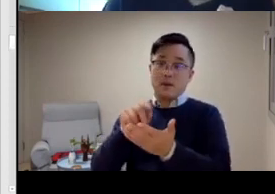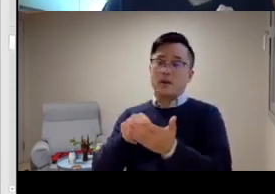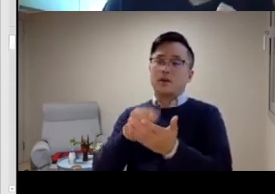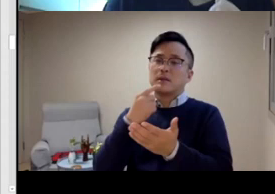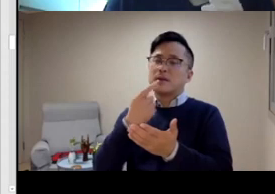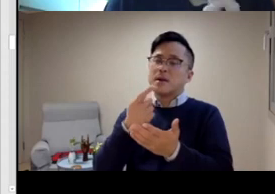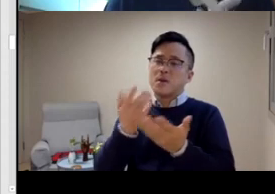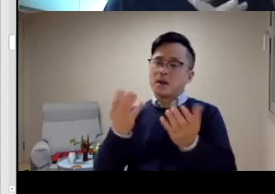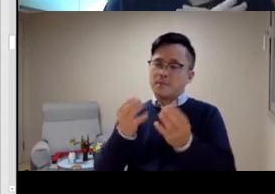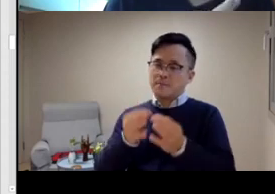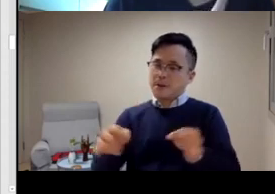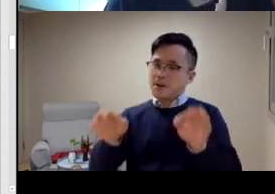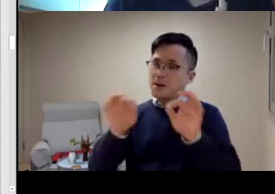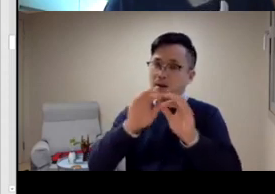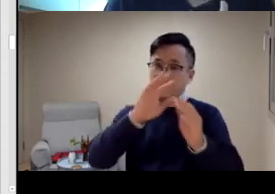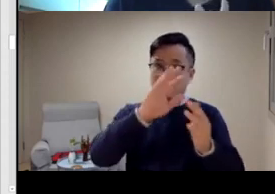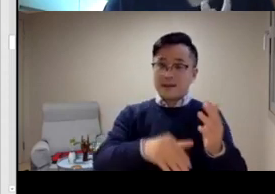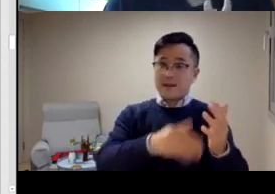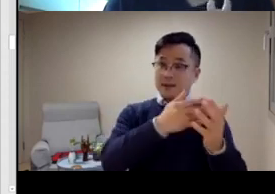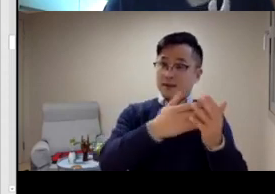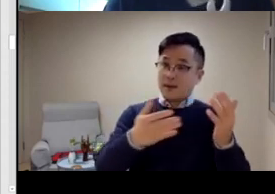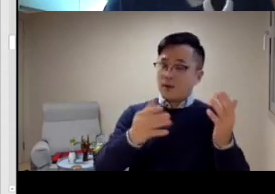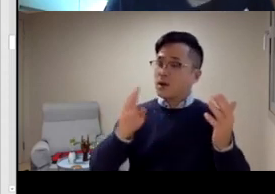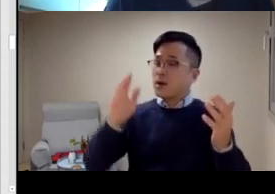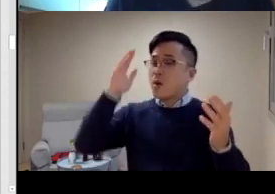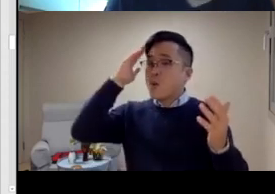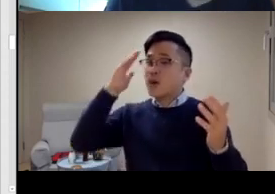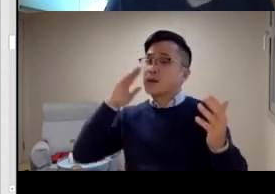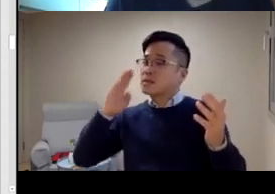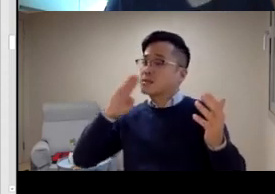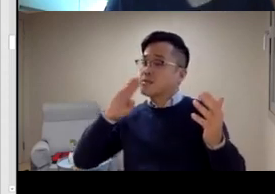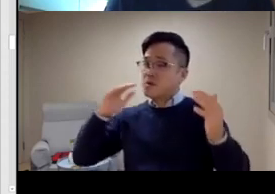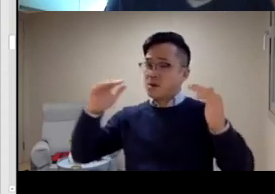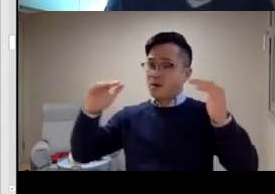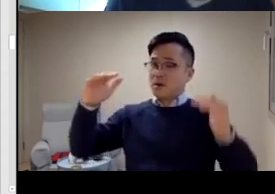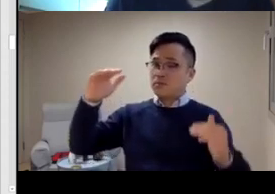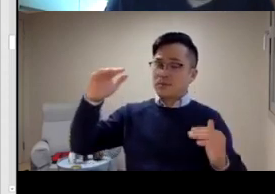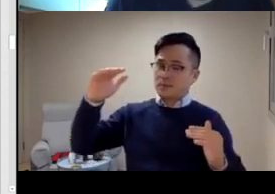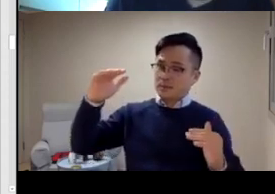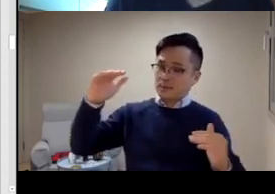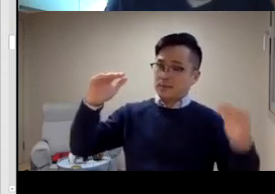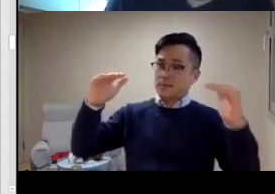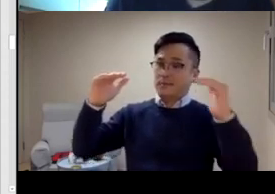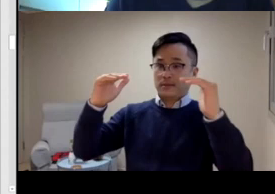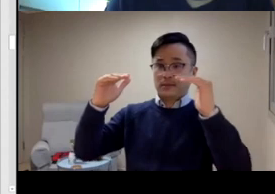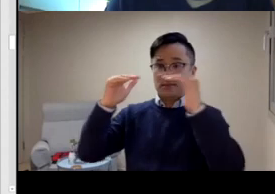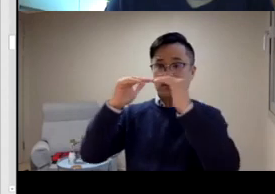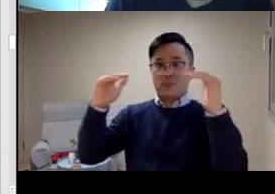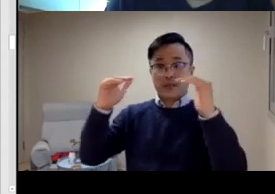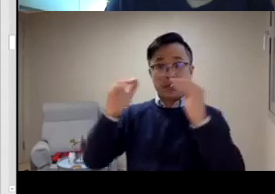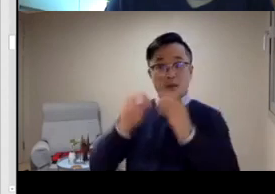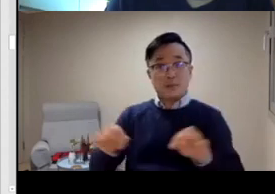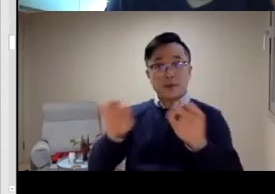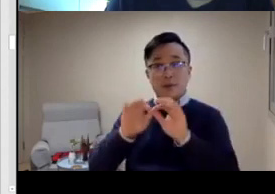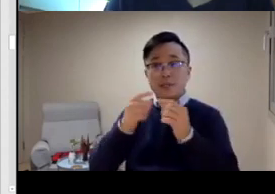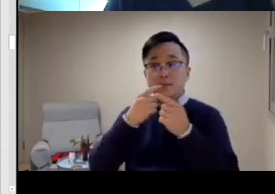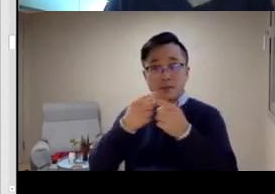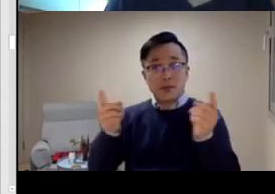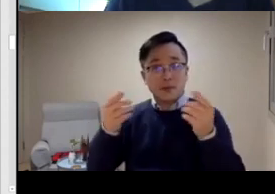So, you know, we, as I've mentioned before, we have the Korean Sign Language Act that was passed in 2016.